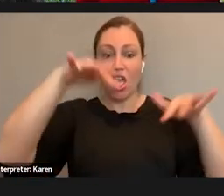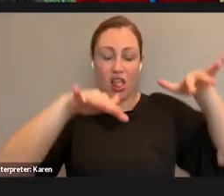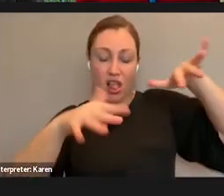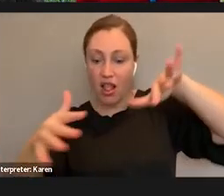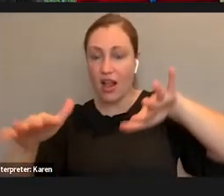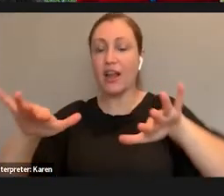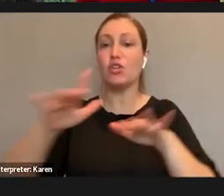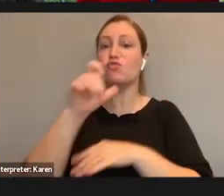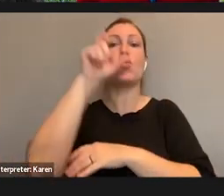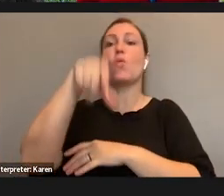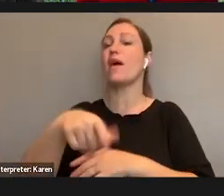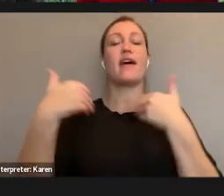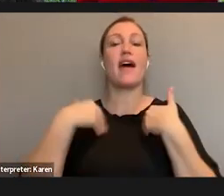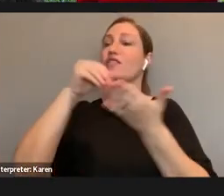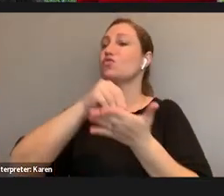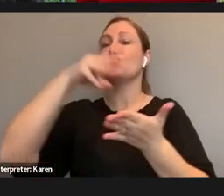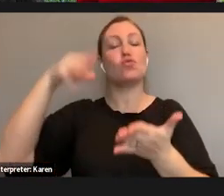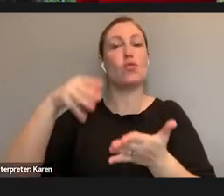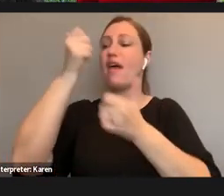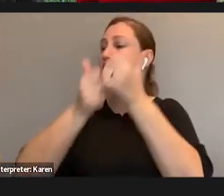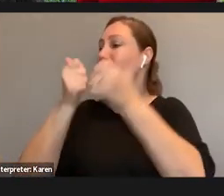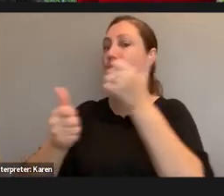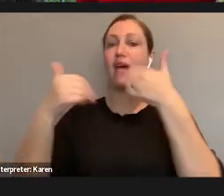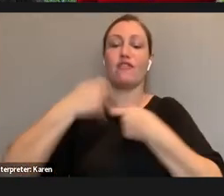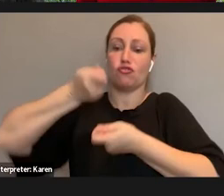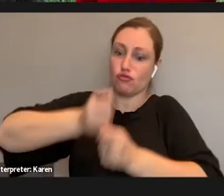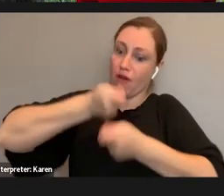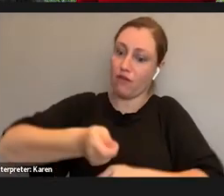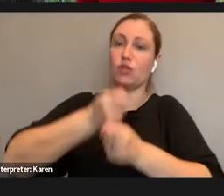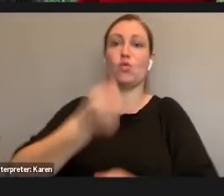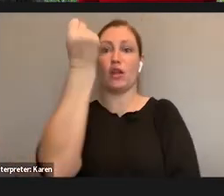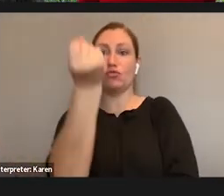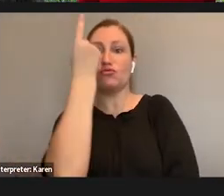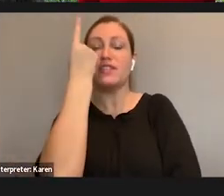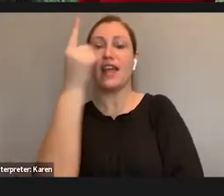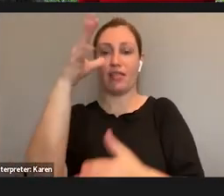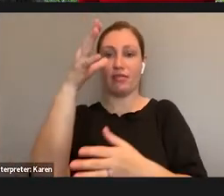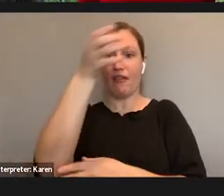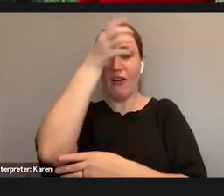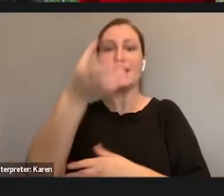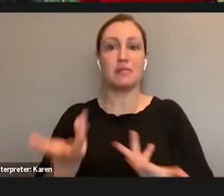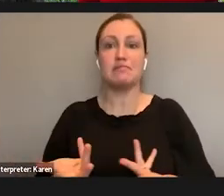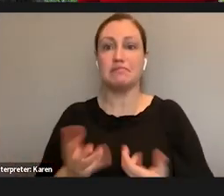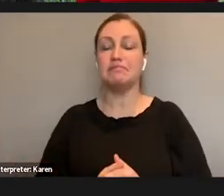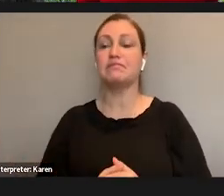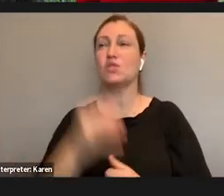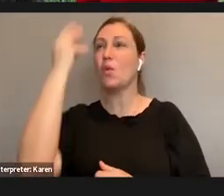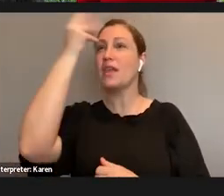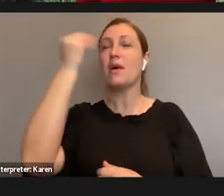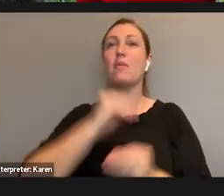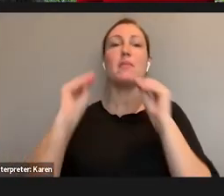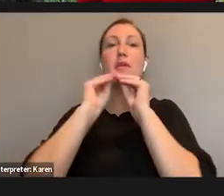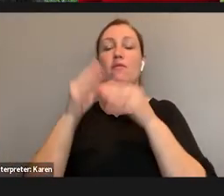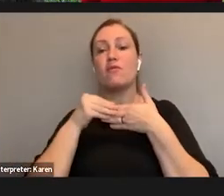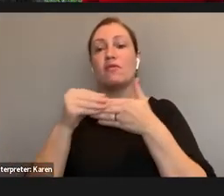every student with a shovel for them to understand the concepts. So think about being a little more flexible